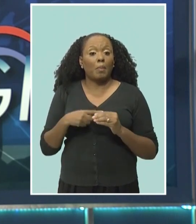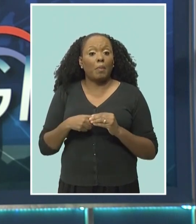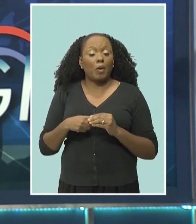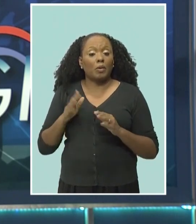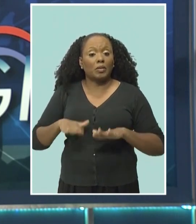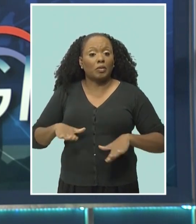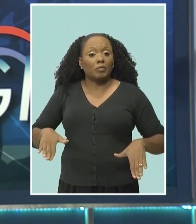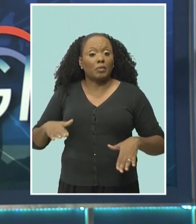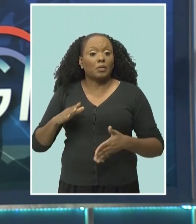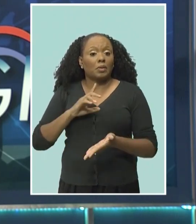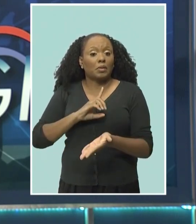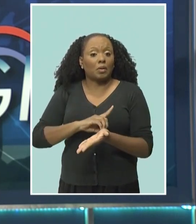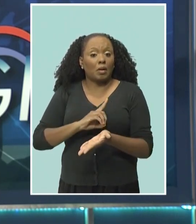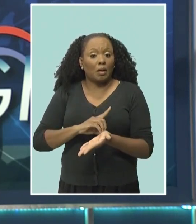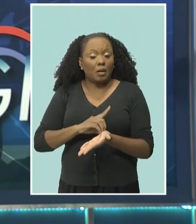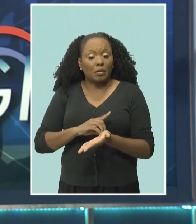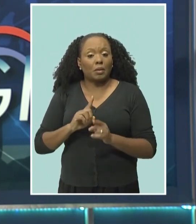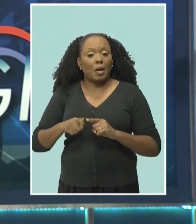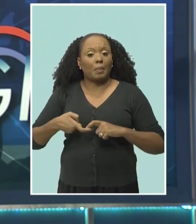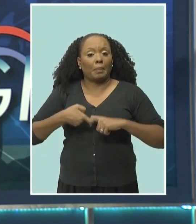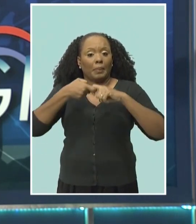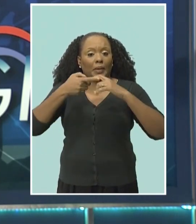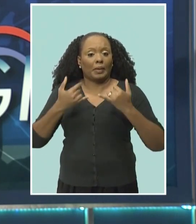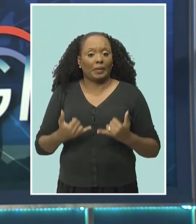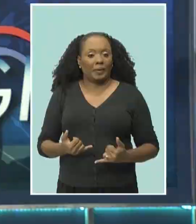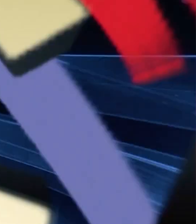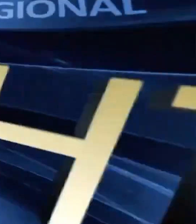worried about the impact of a respiratory virus.